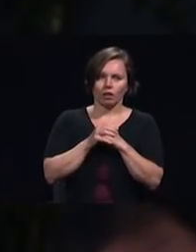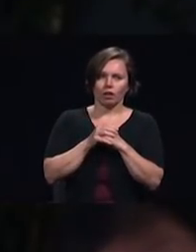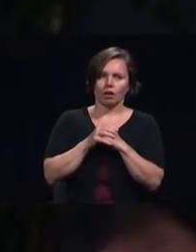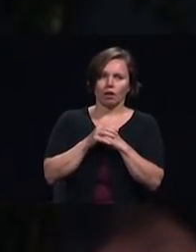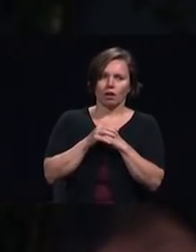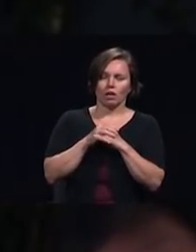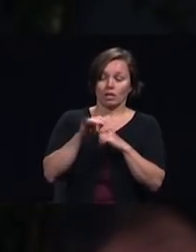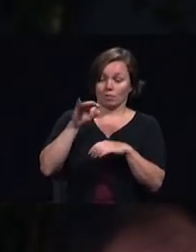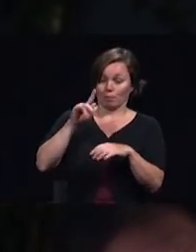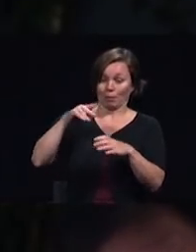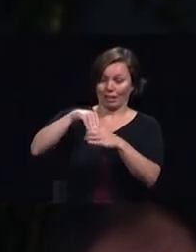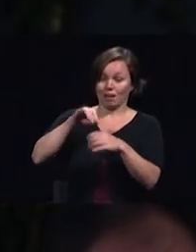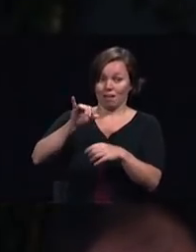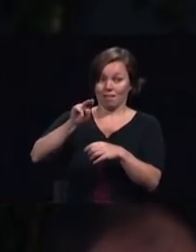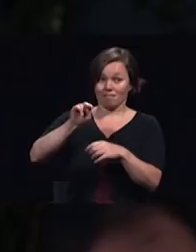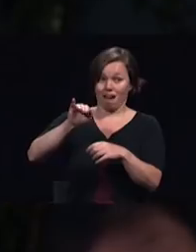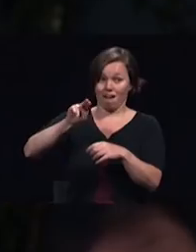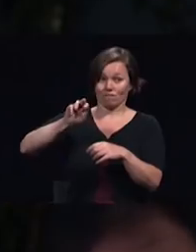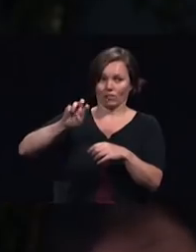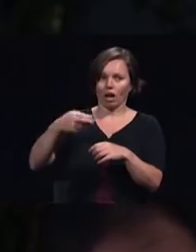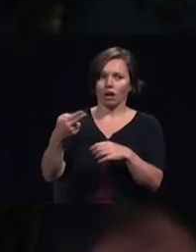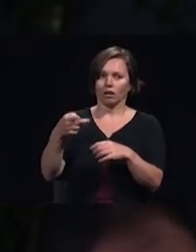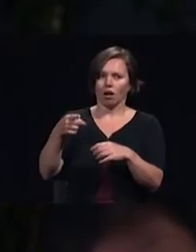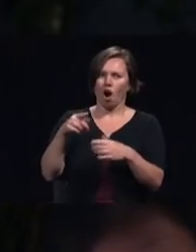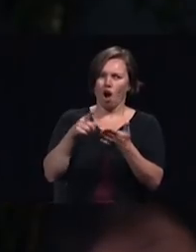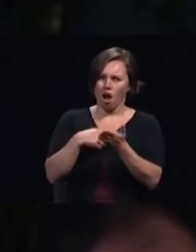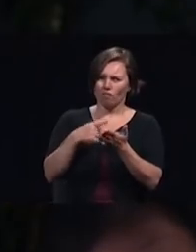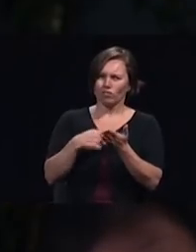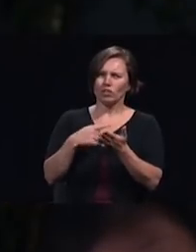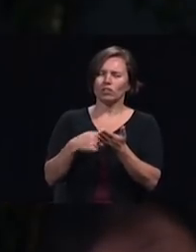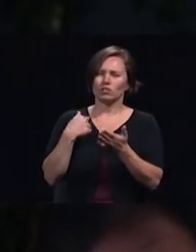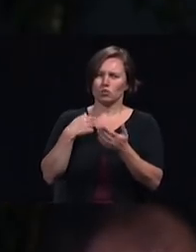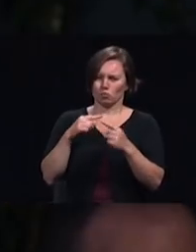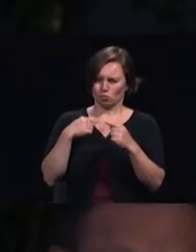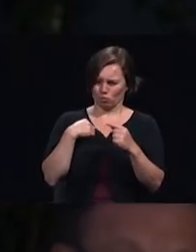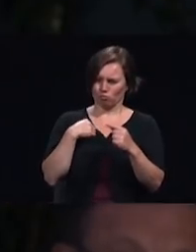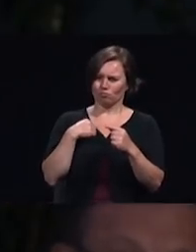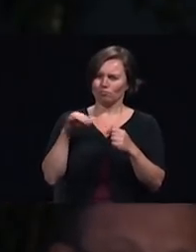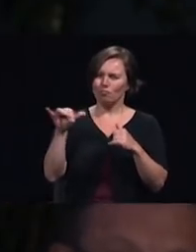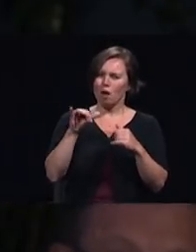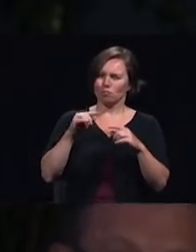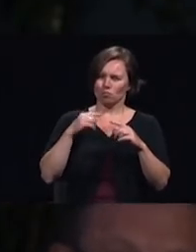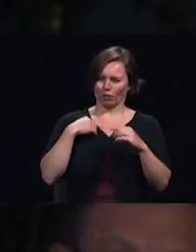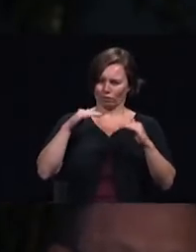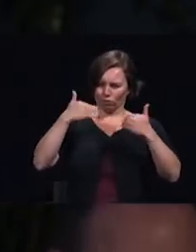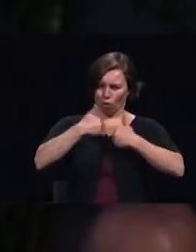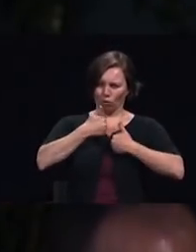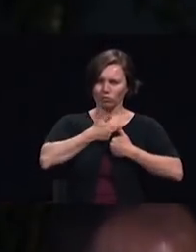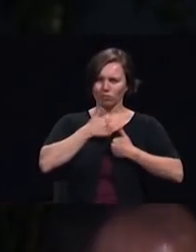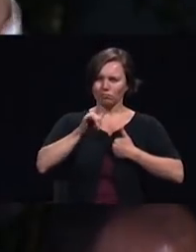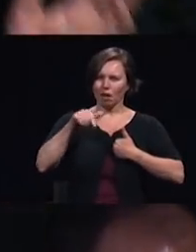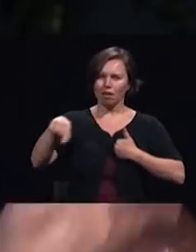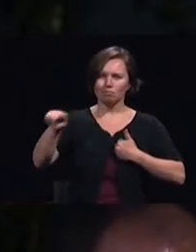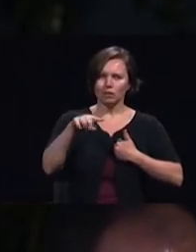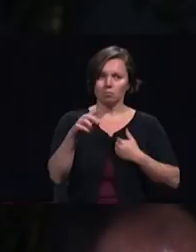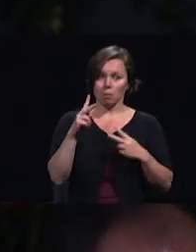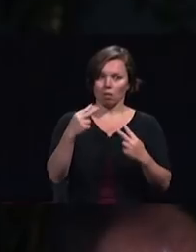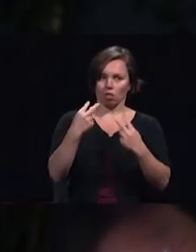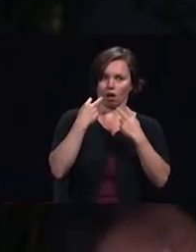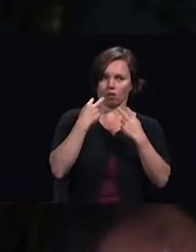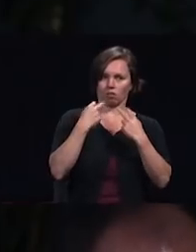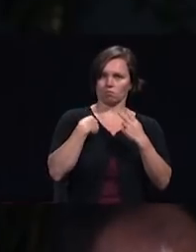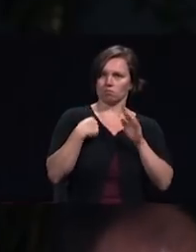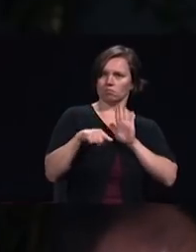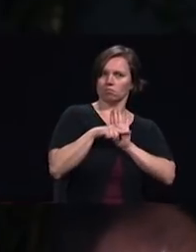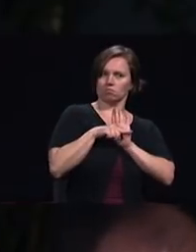only focus on our own independent thinking and personal opinions rather than looking at the larger picture